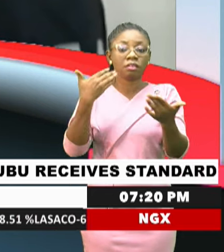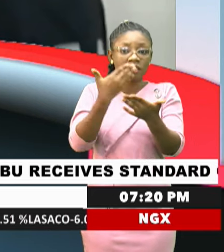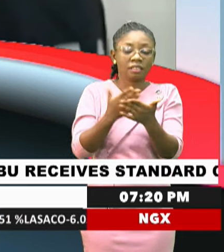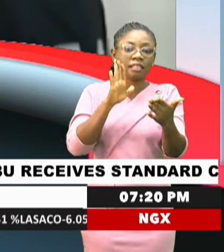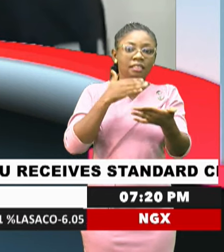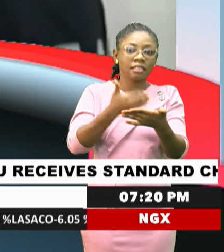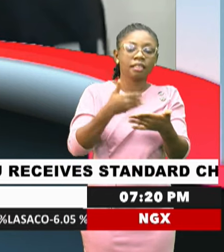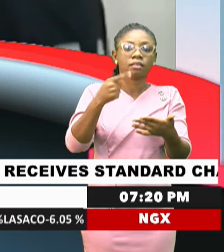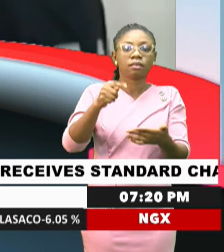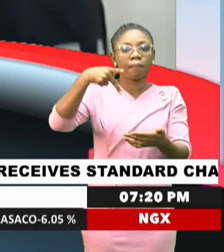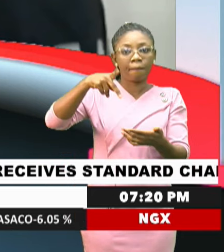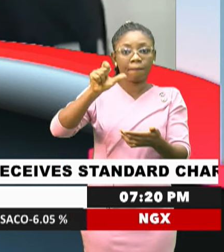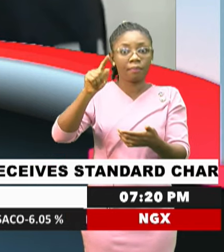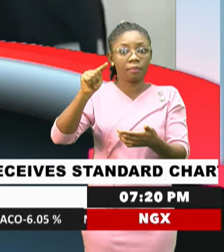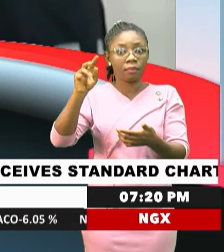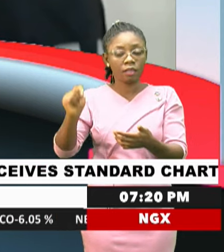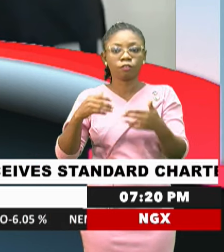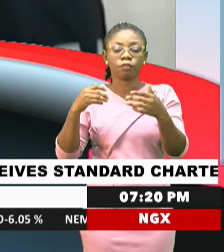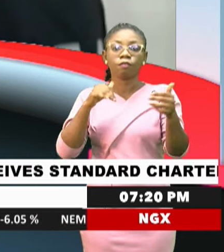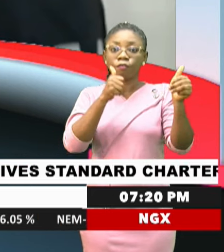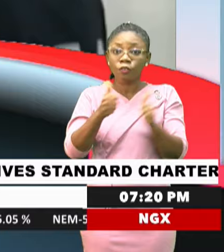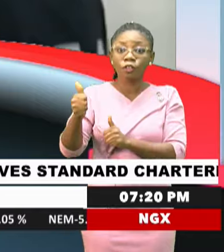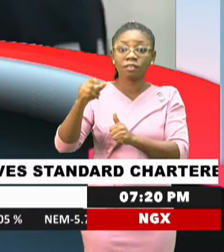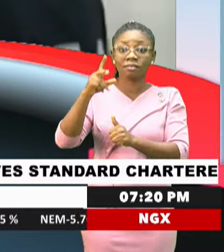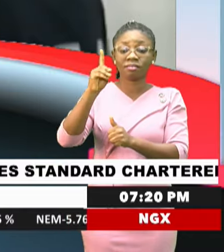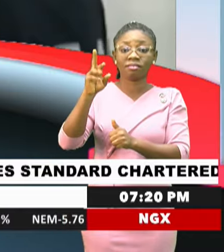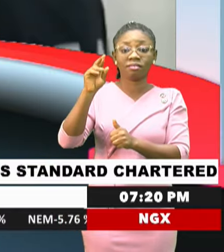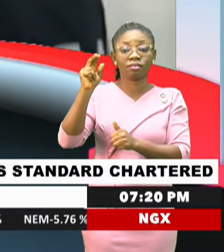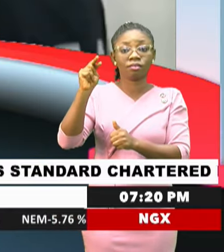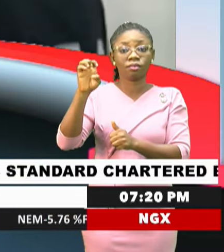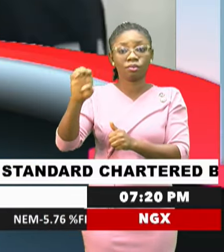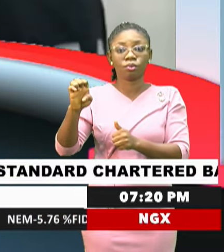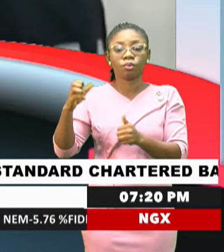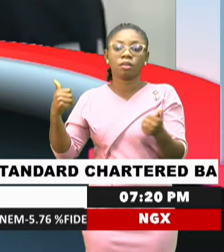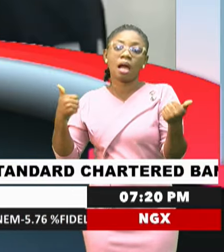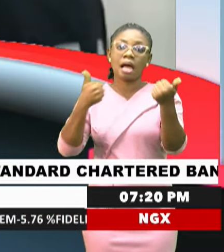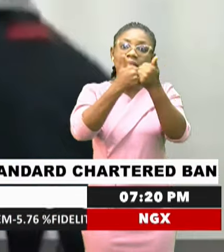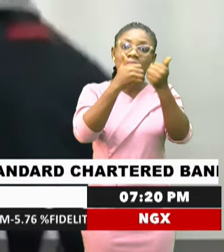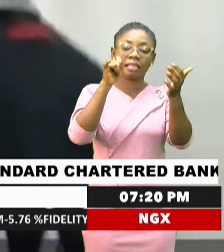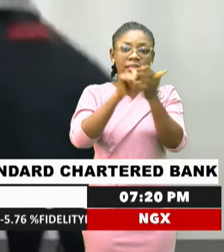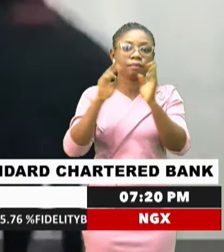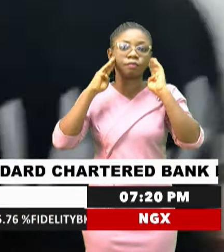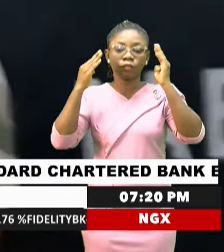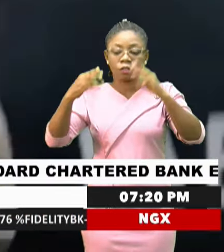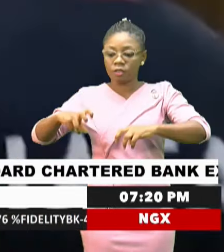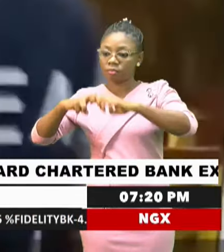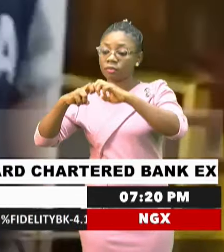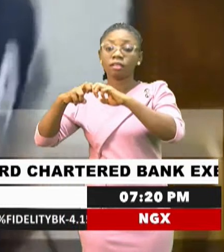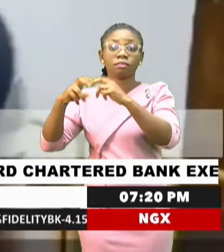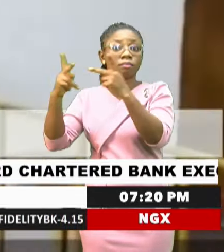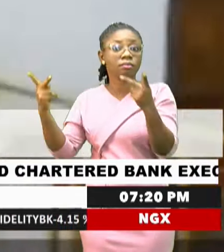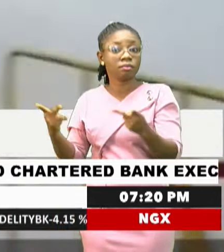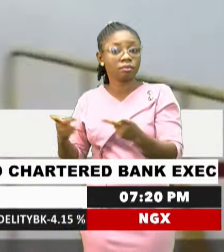drone strikes this week, they targeted two electricity substations in the area. Noting the increase